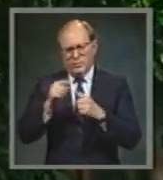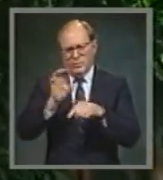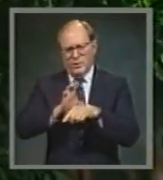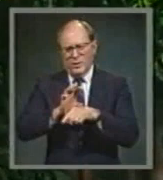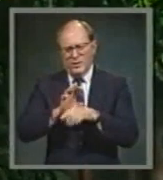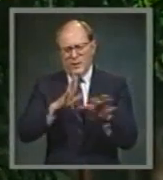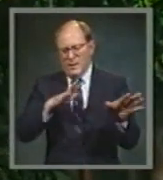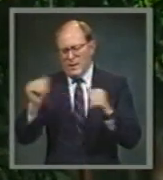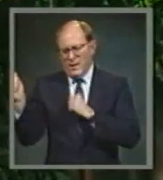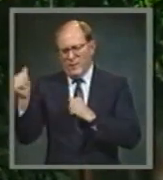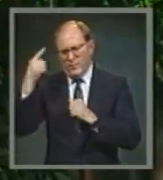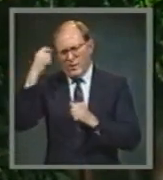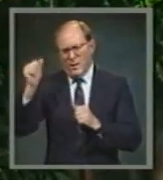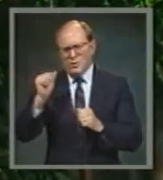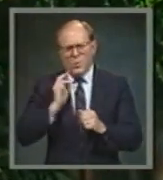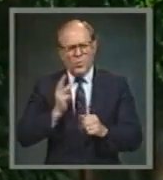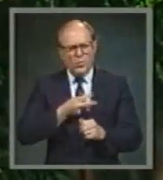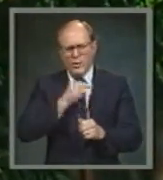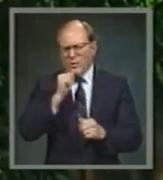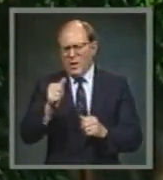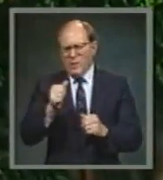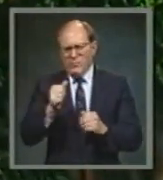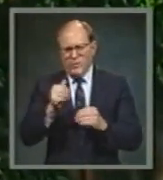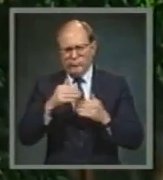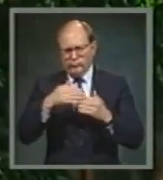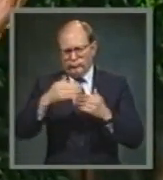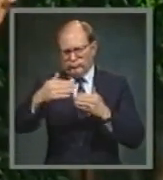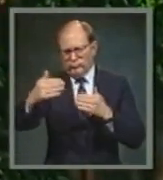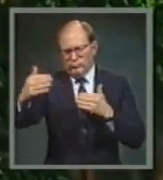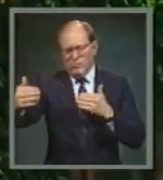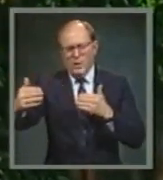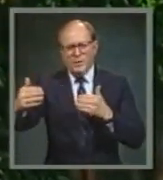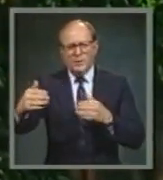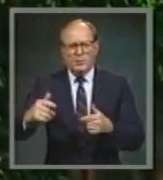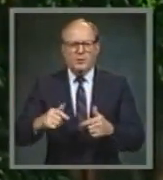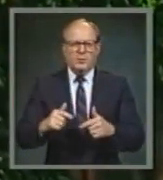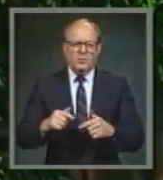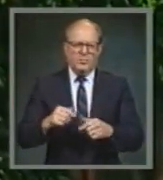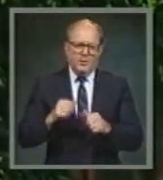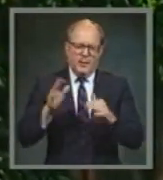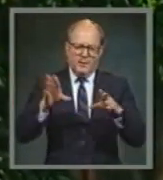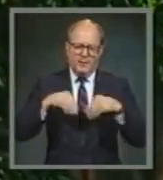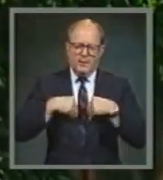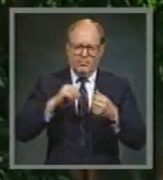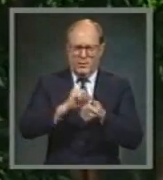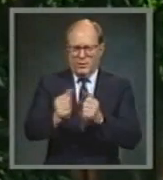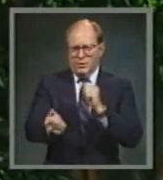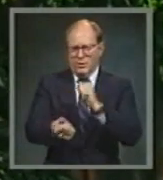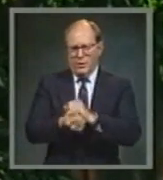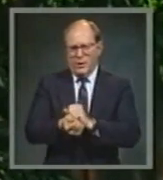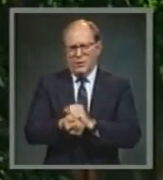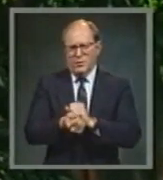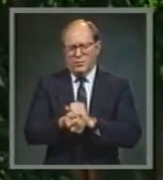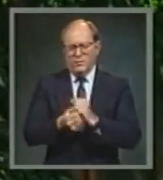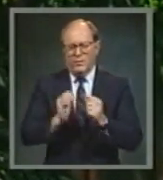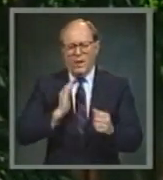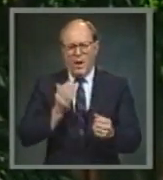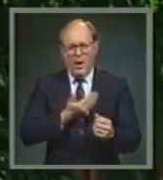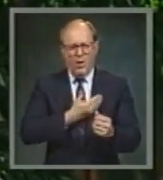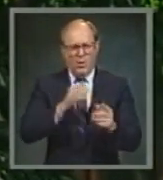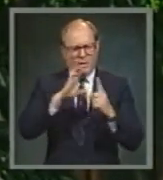because, he said, we had not been progressive enough to move along with and accept the changes of a changing culture.